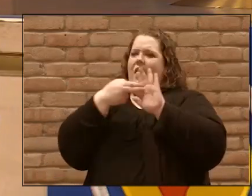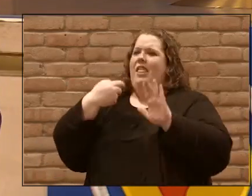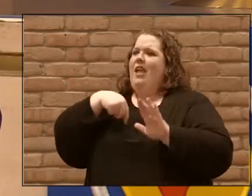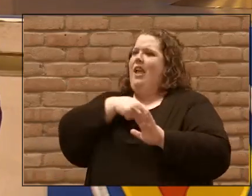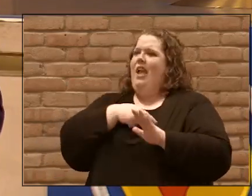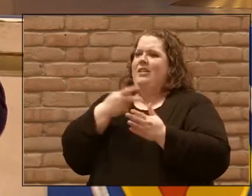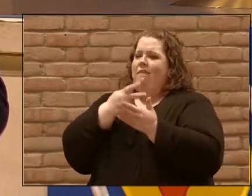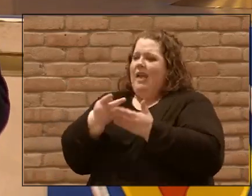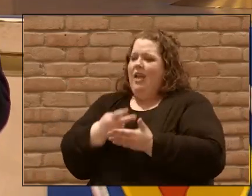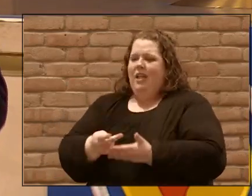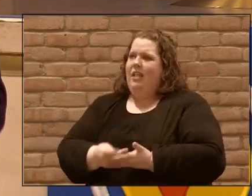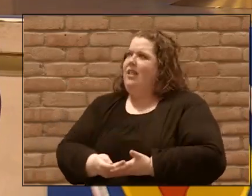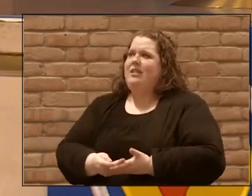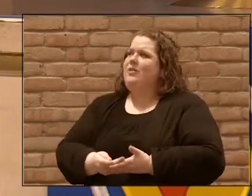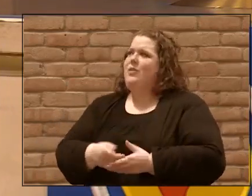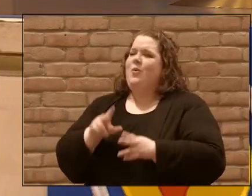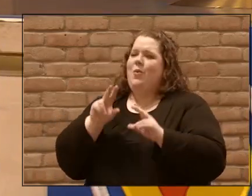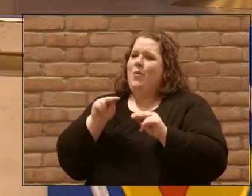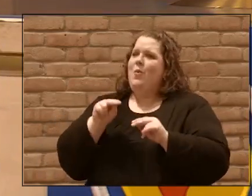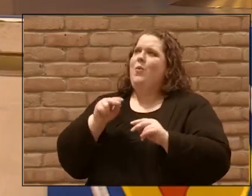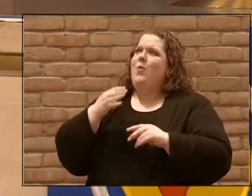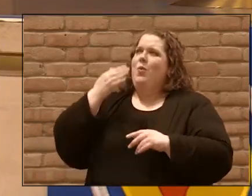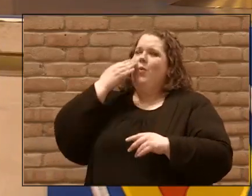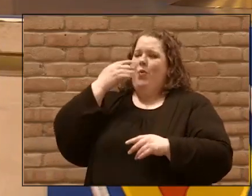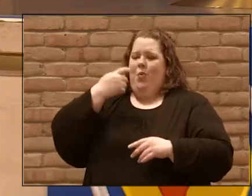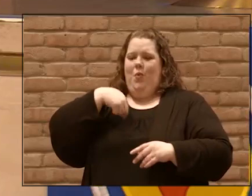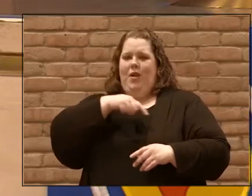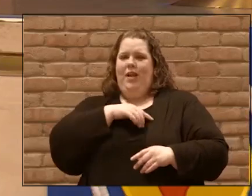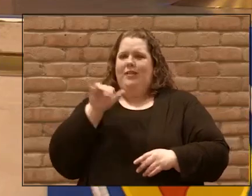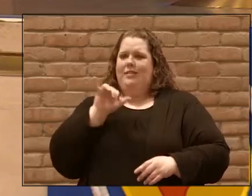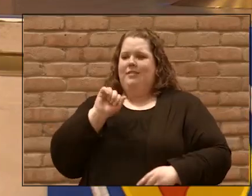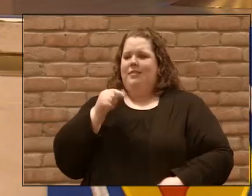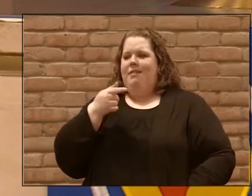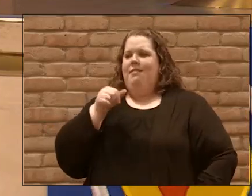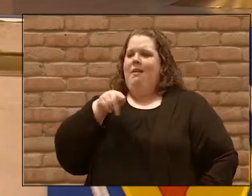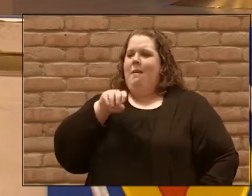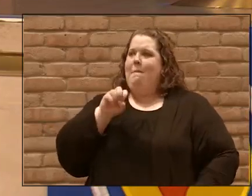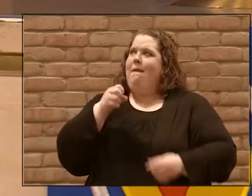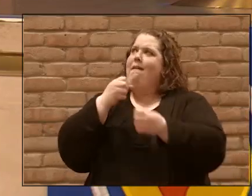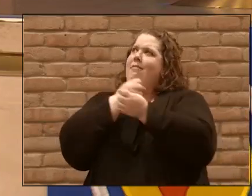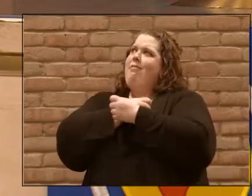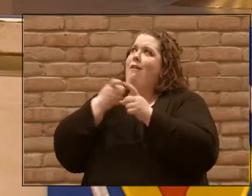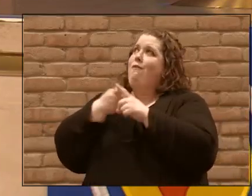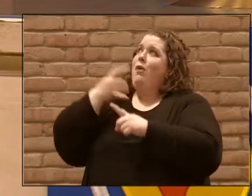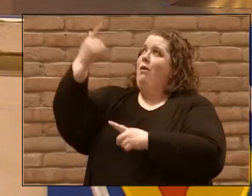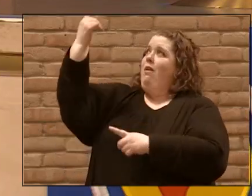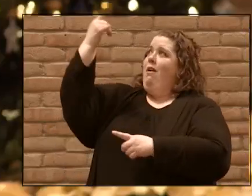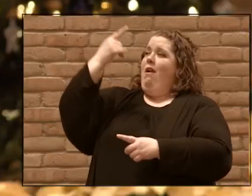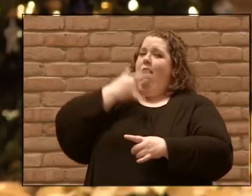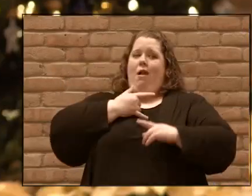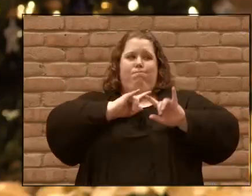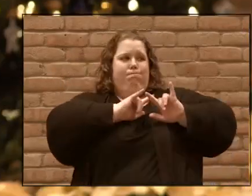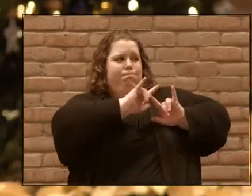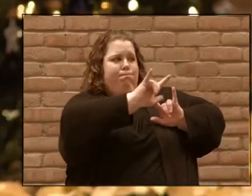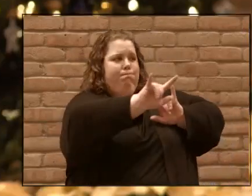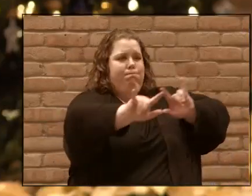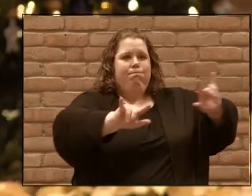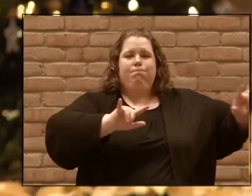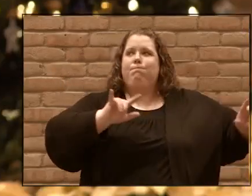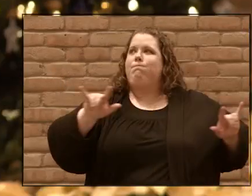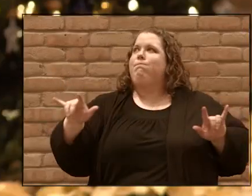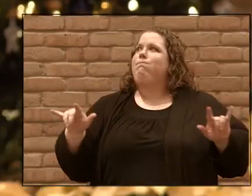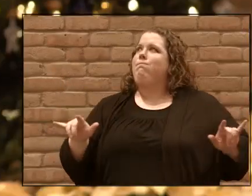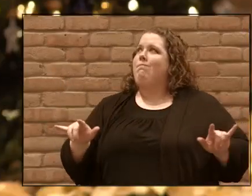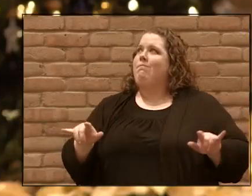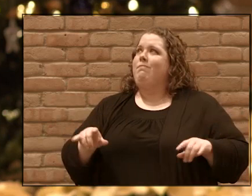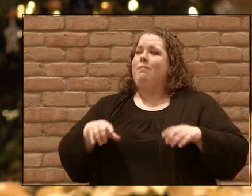overwhelmingly we'd be known for the agape love that we've received in you and now get to share with the world around us may we do that in a way that